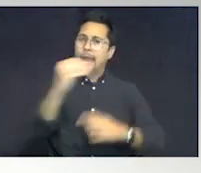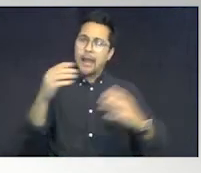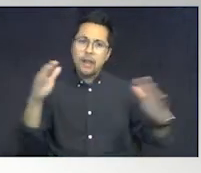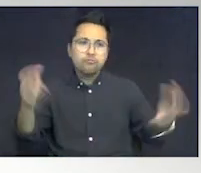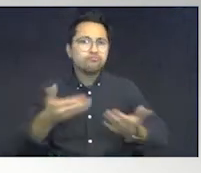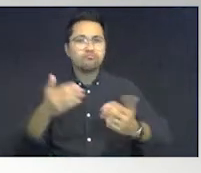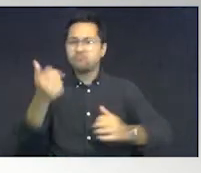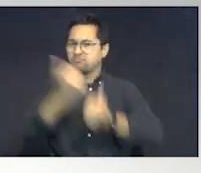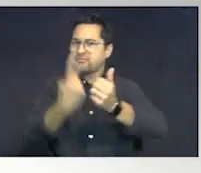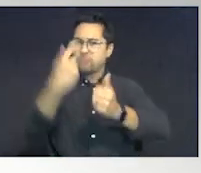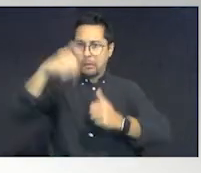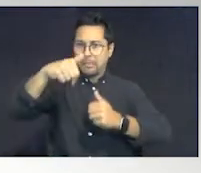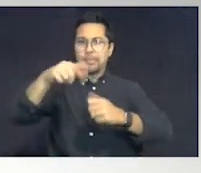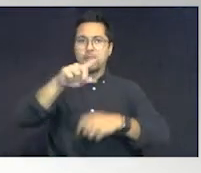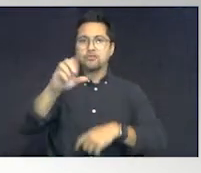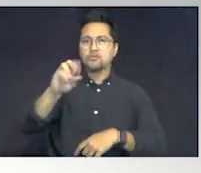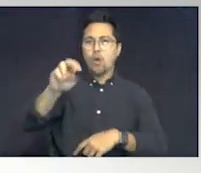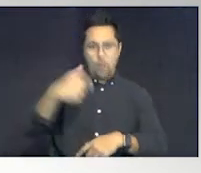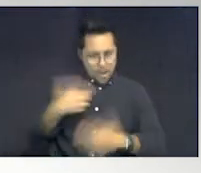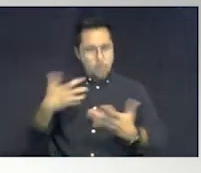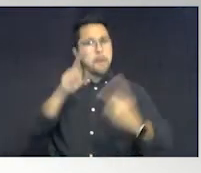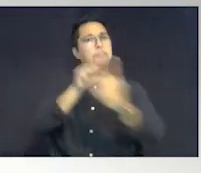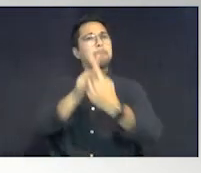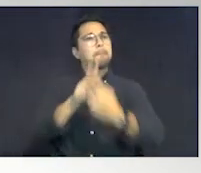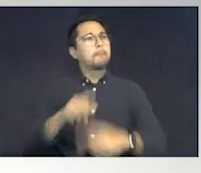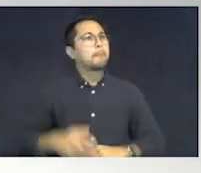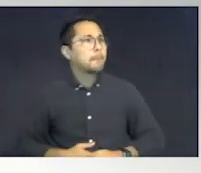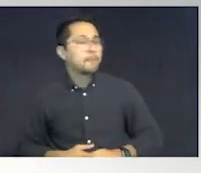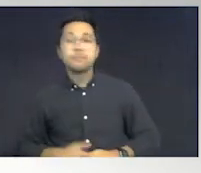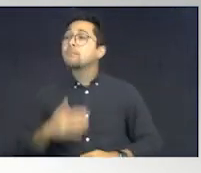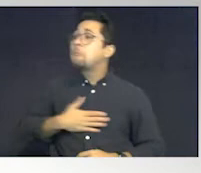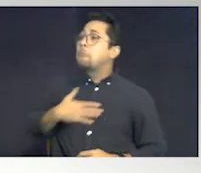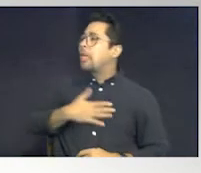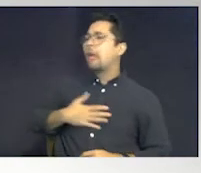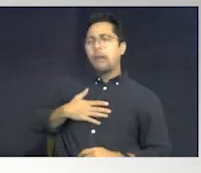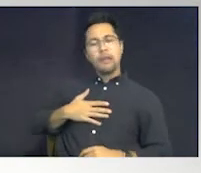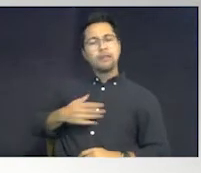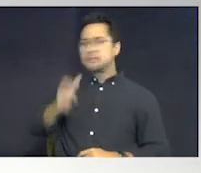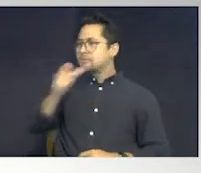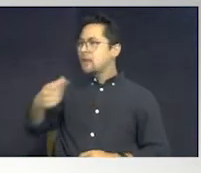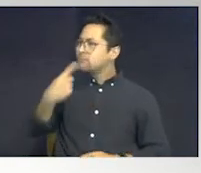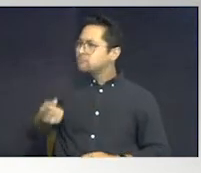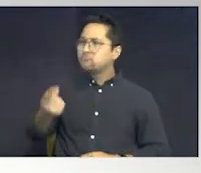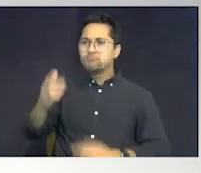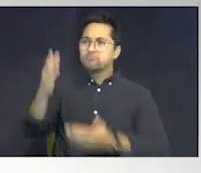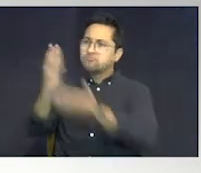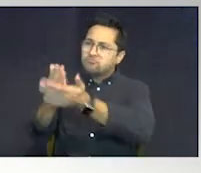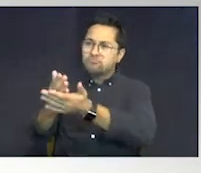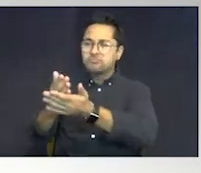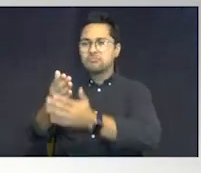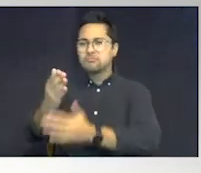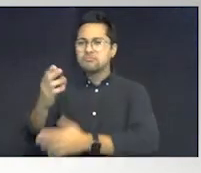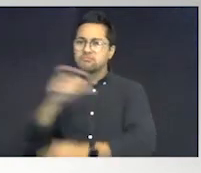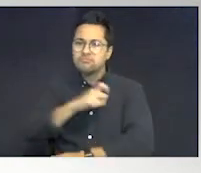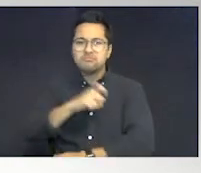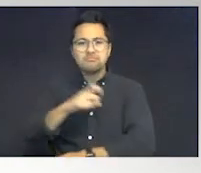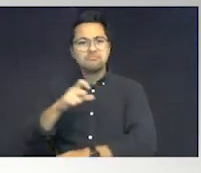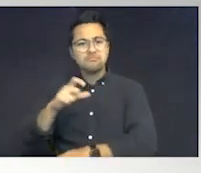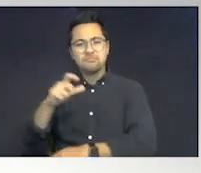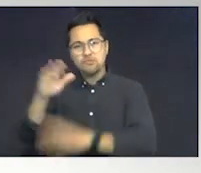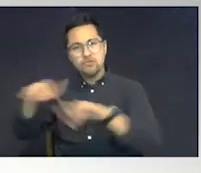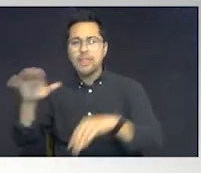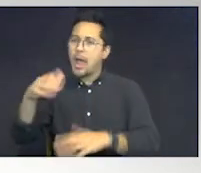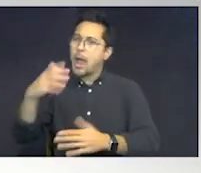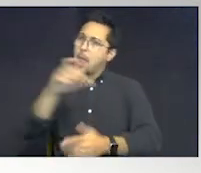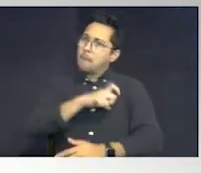zone. I want to meet them. Please, but please stop telling your children that police are here to take them to